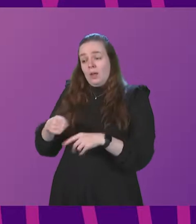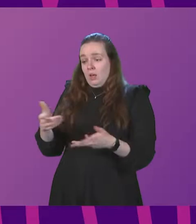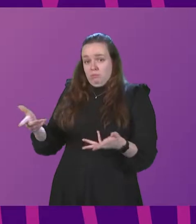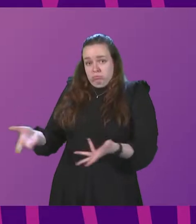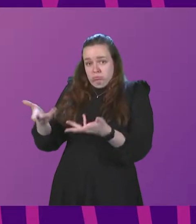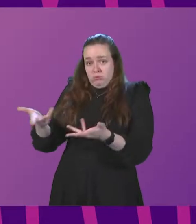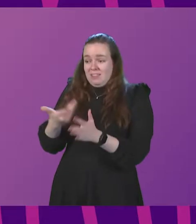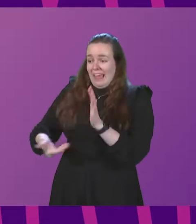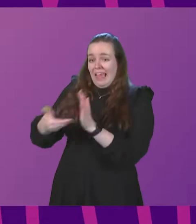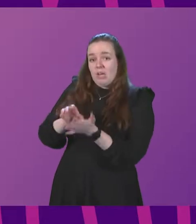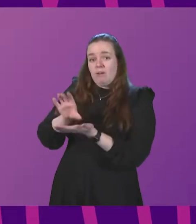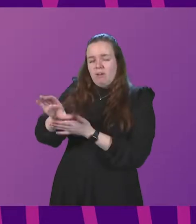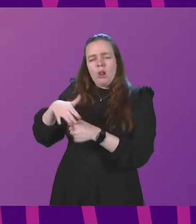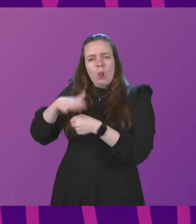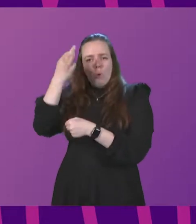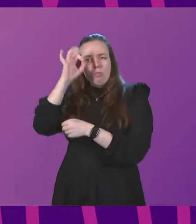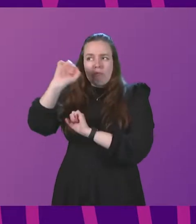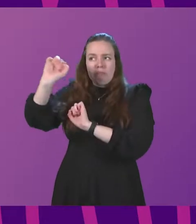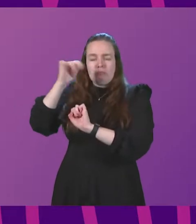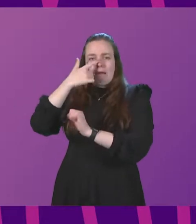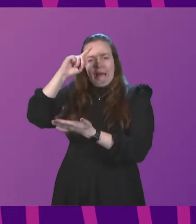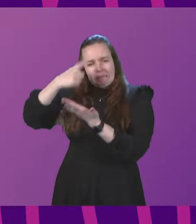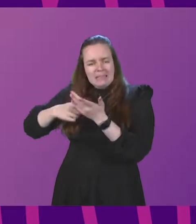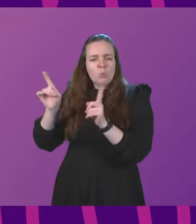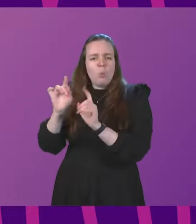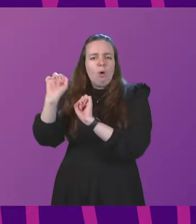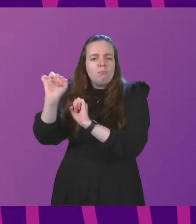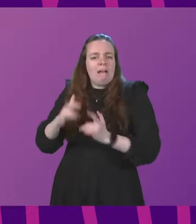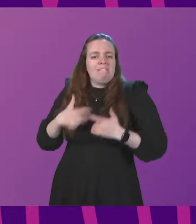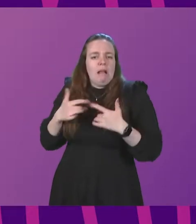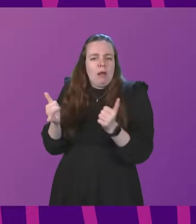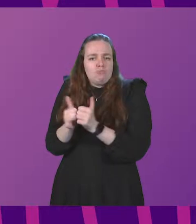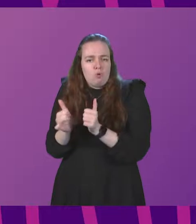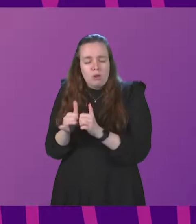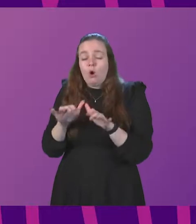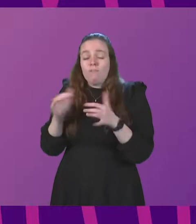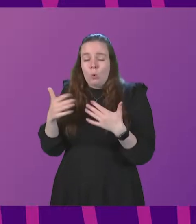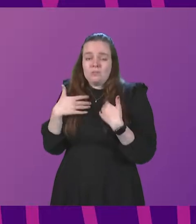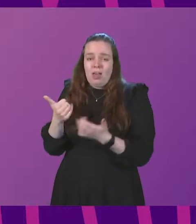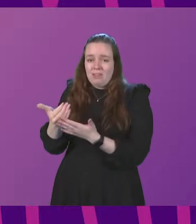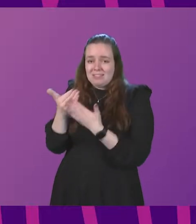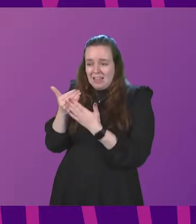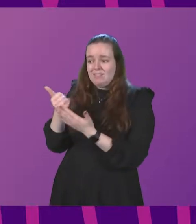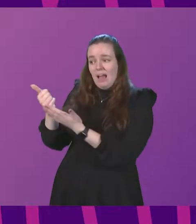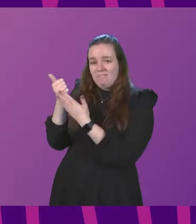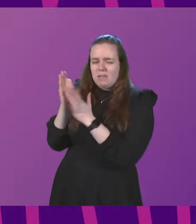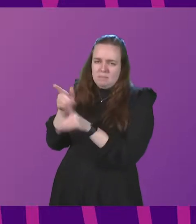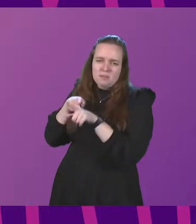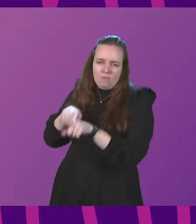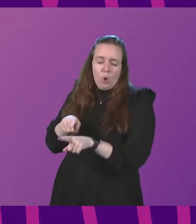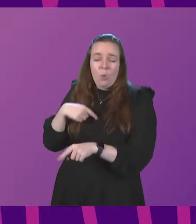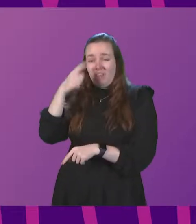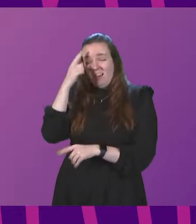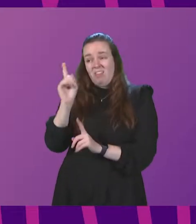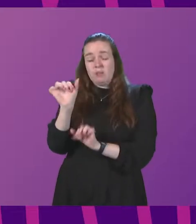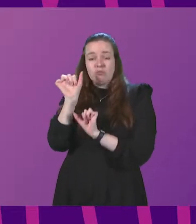through the additional funding, local authorities to take the decisions that they consider appropriate, taking, of course, all health and safety advice along the way. I think that is the right and